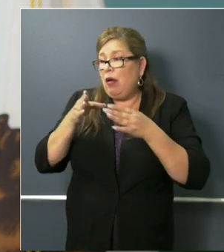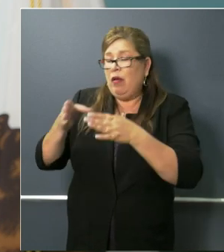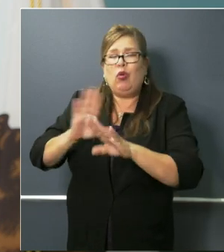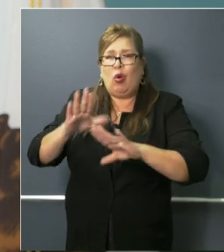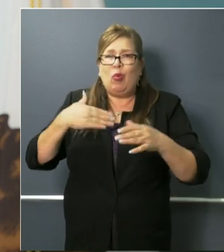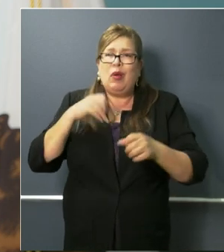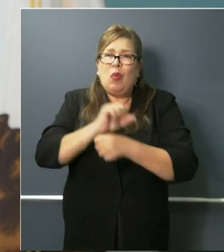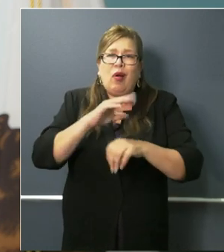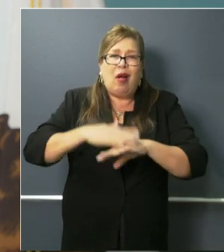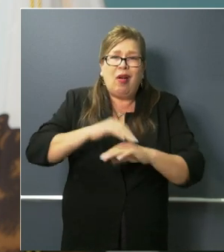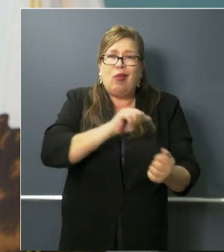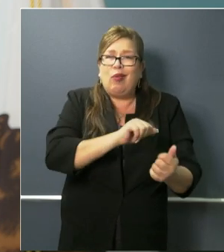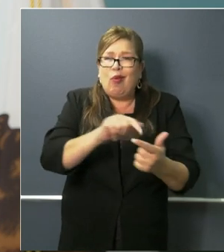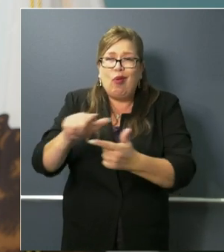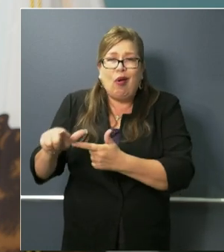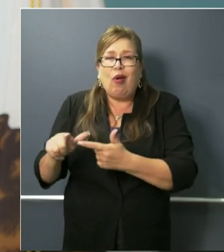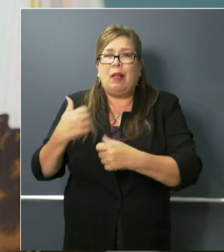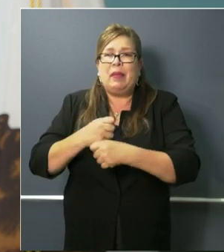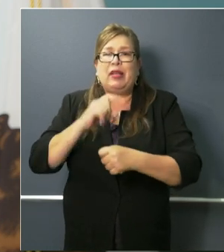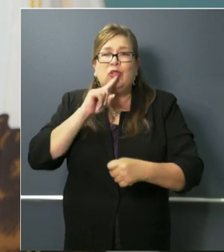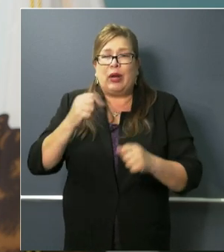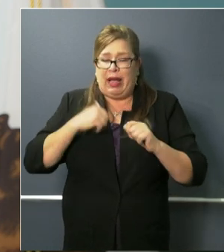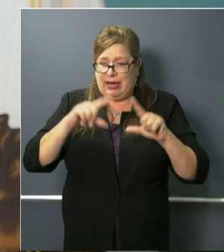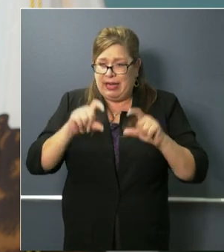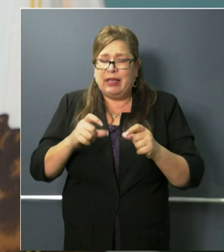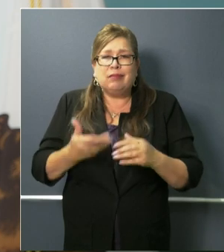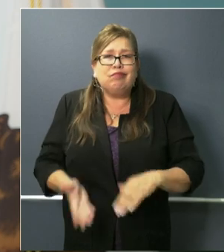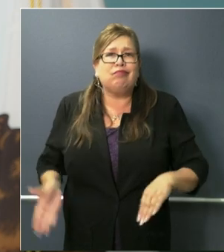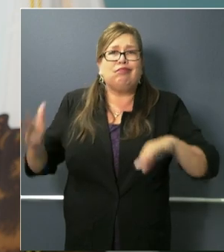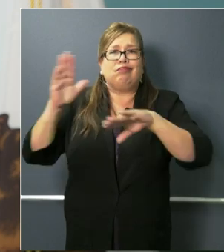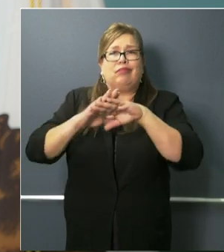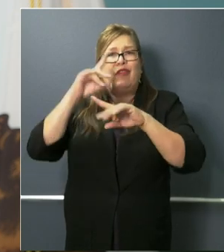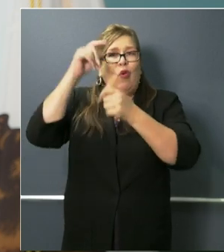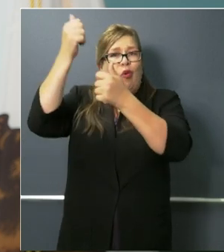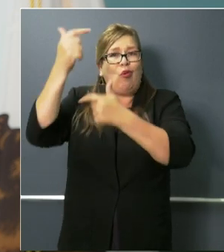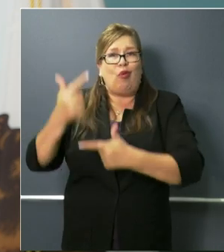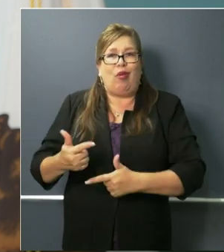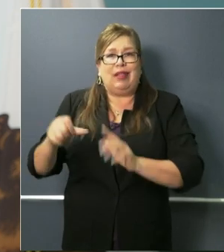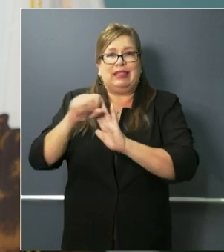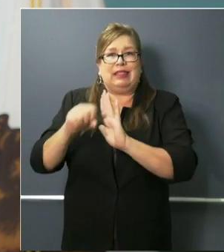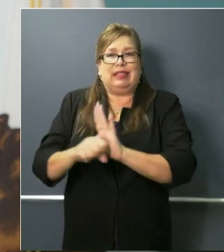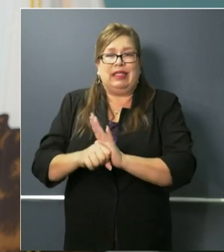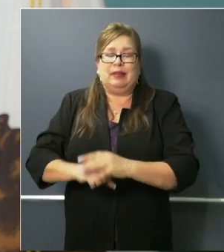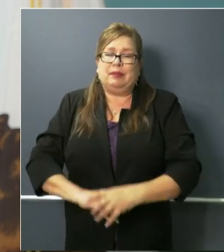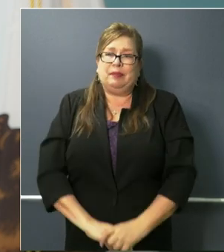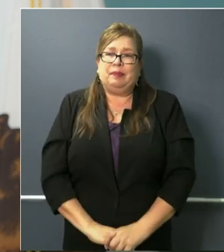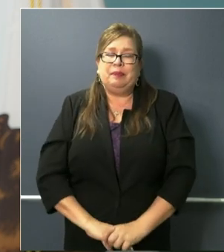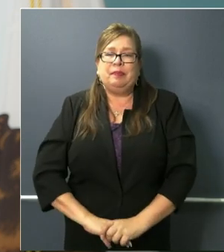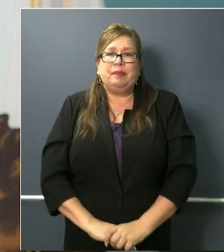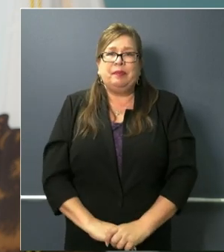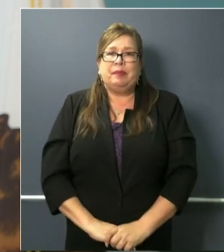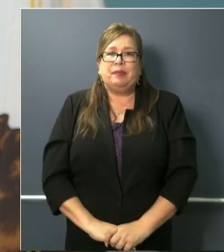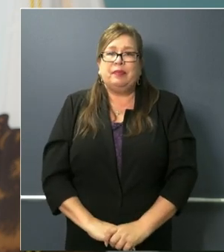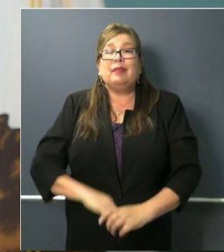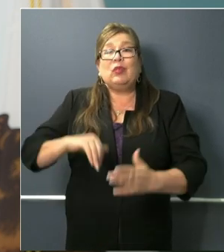scale to get the kind of coverage across the state that everybody deserves. Melody Gutierrez, LA Times.